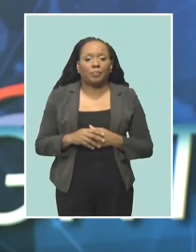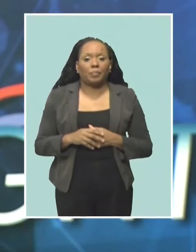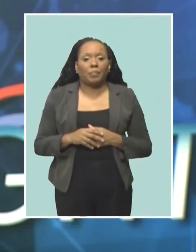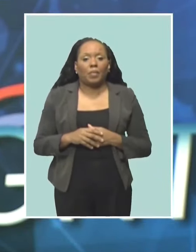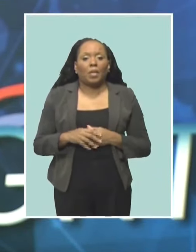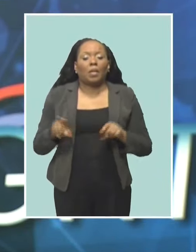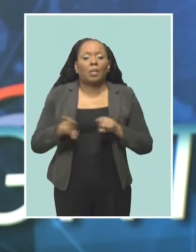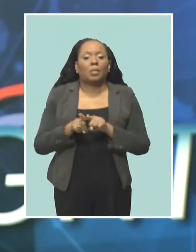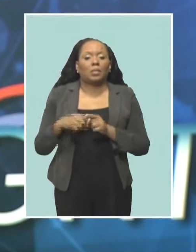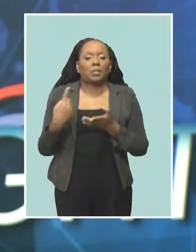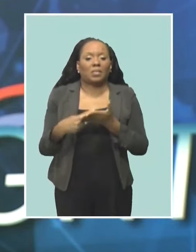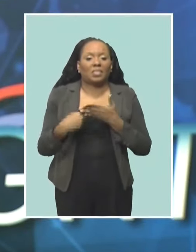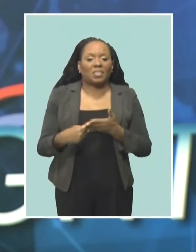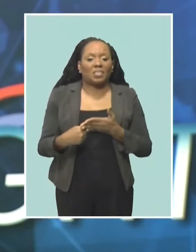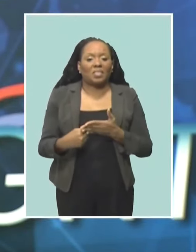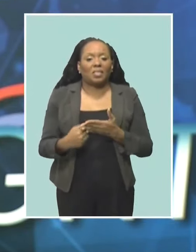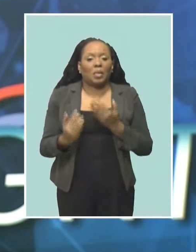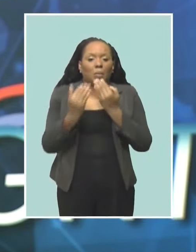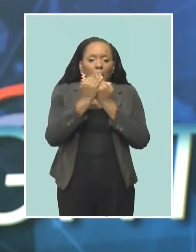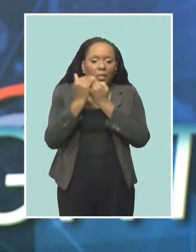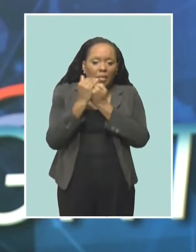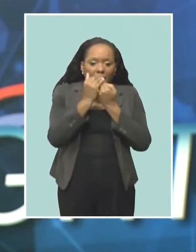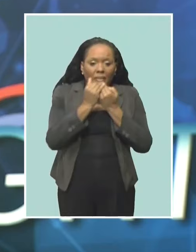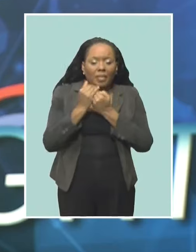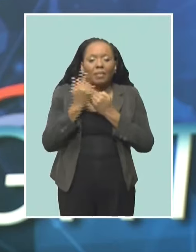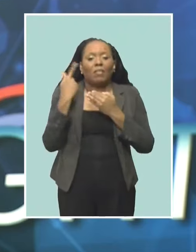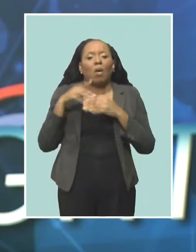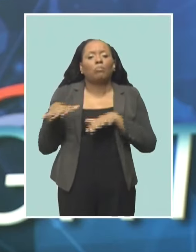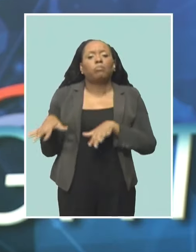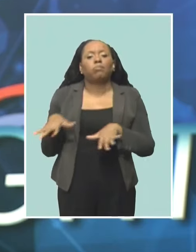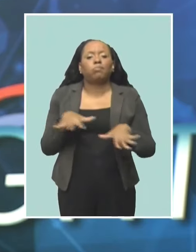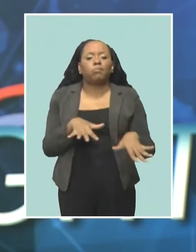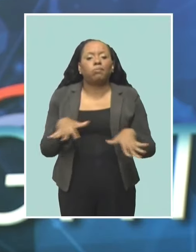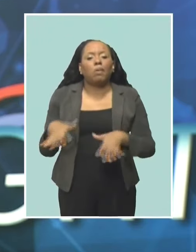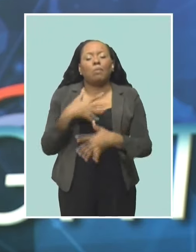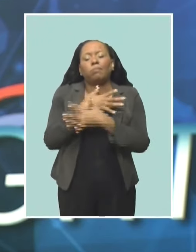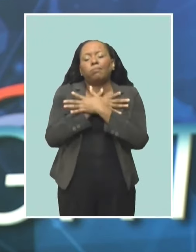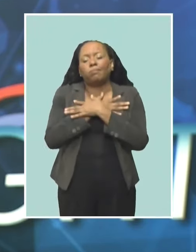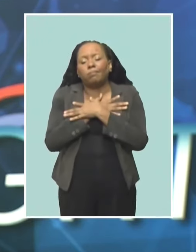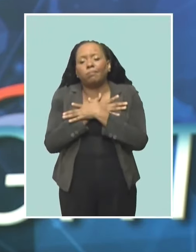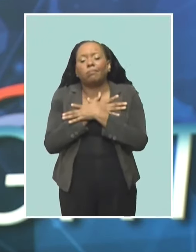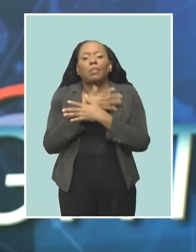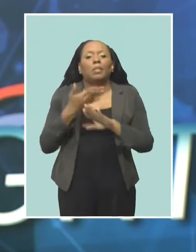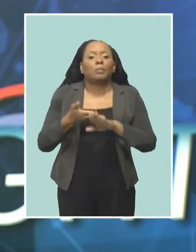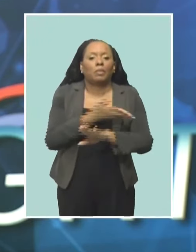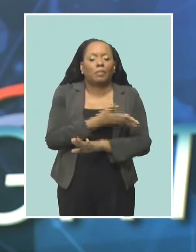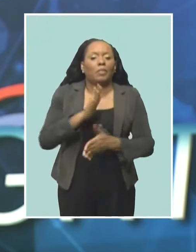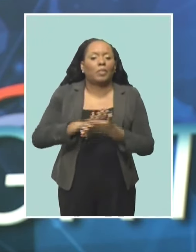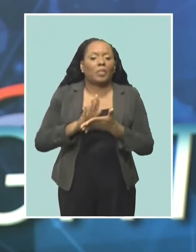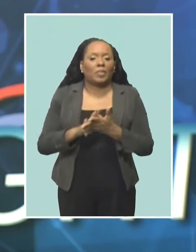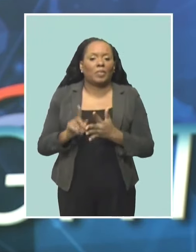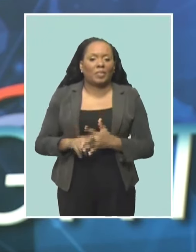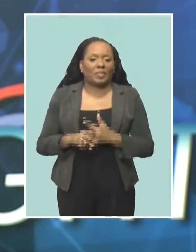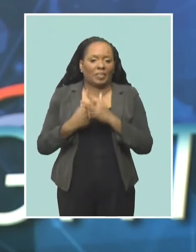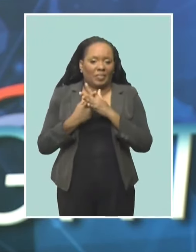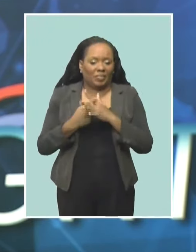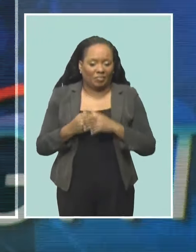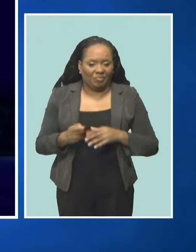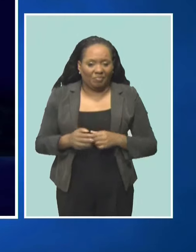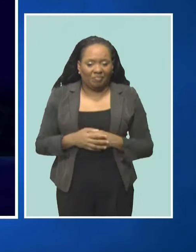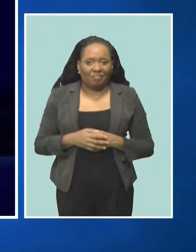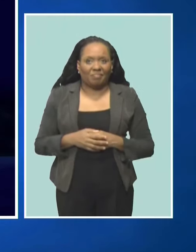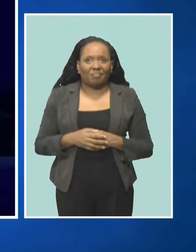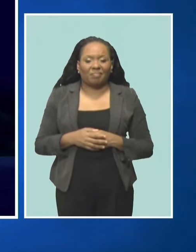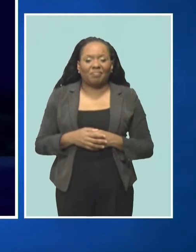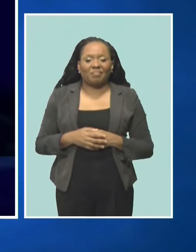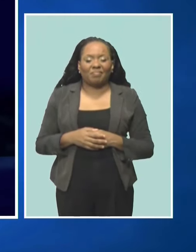they also discussed picnic options as relaxation is key before taking that step into a new space. They